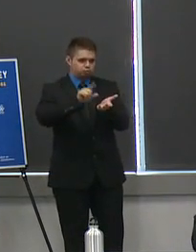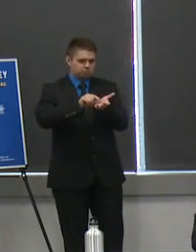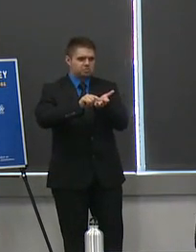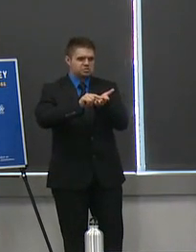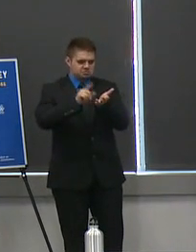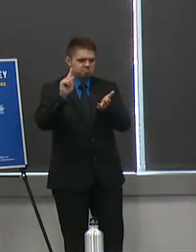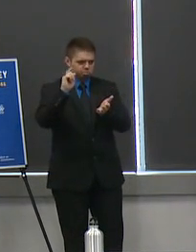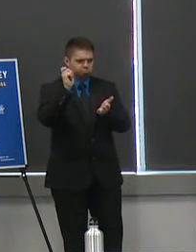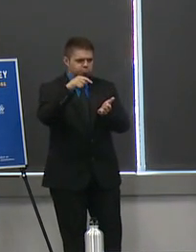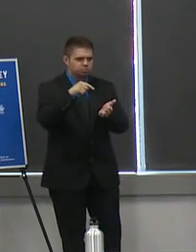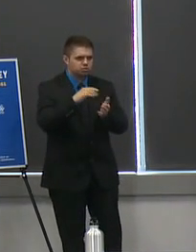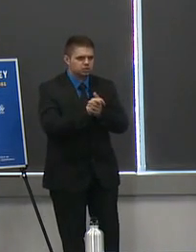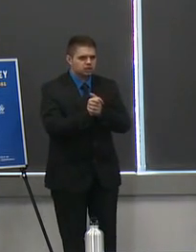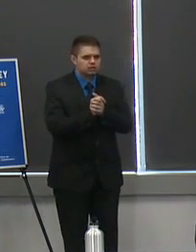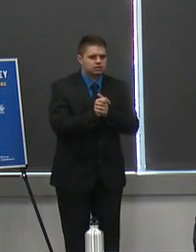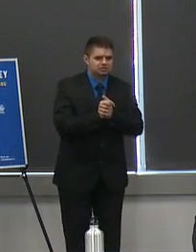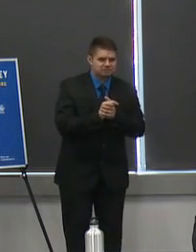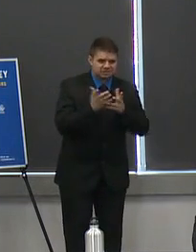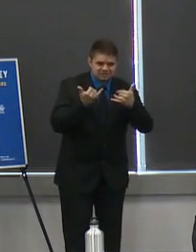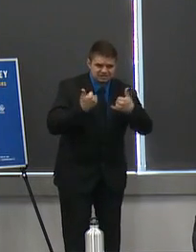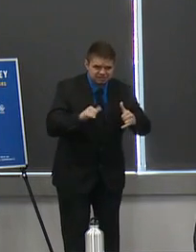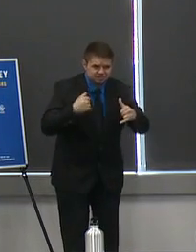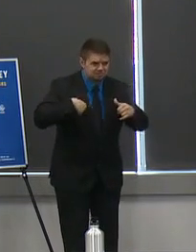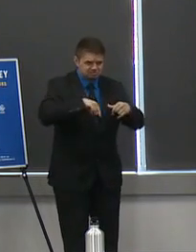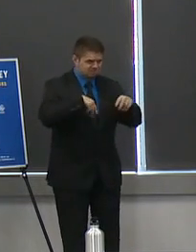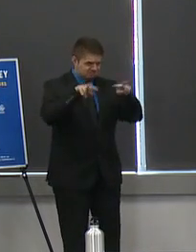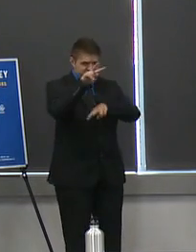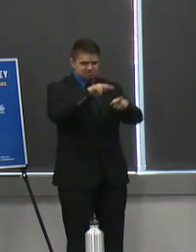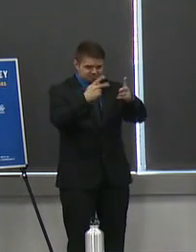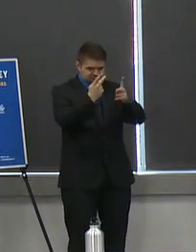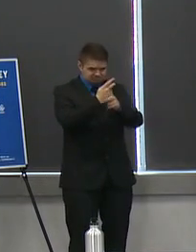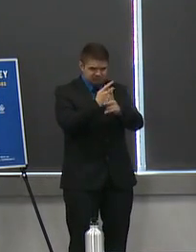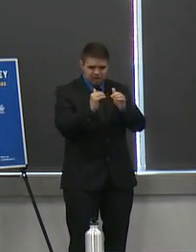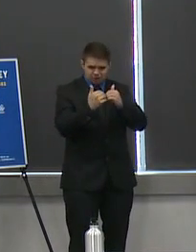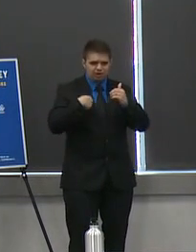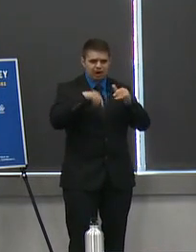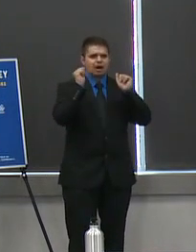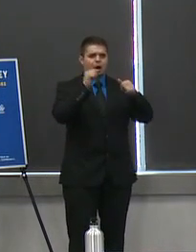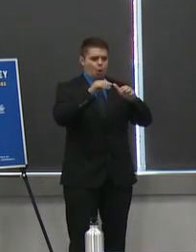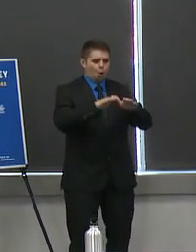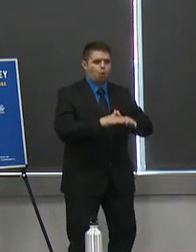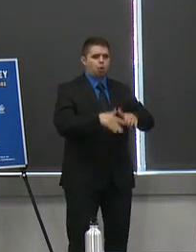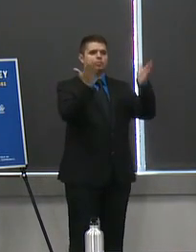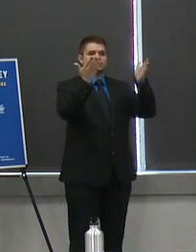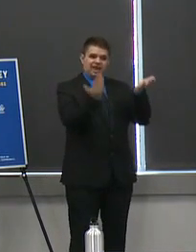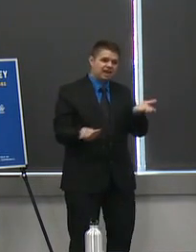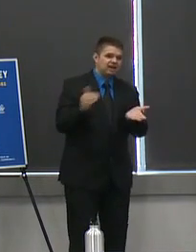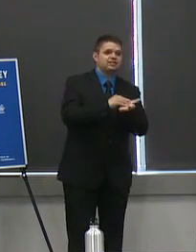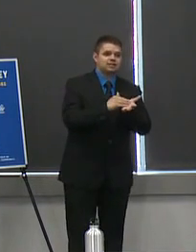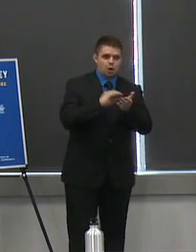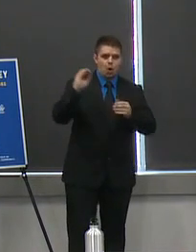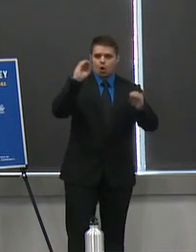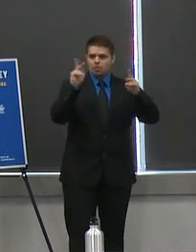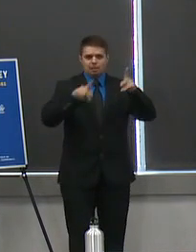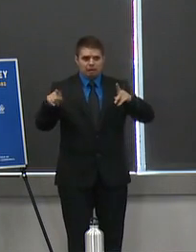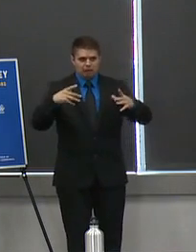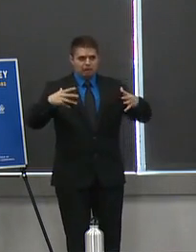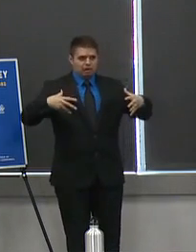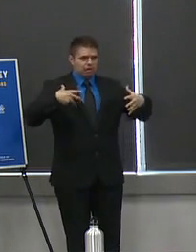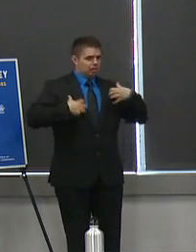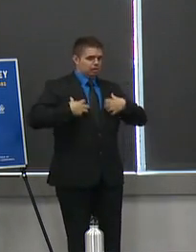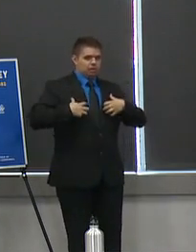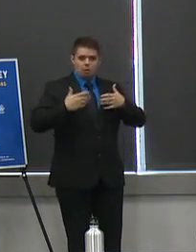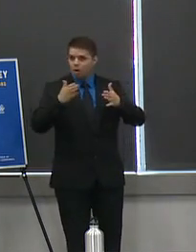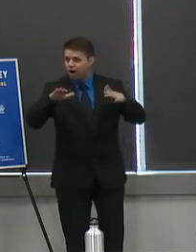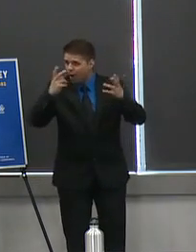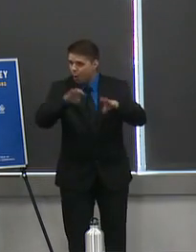criteria is still being uh devised i think the average oregonians is going be confused about what reopening means what do